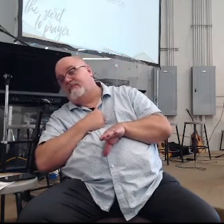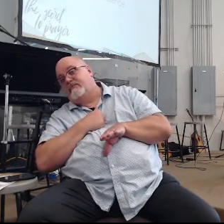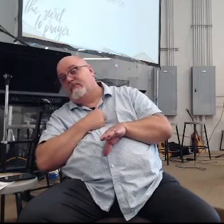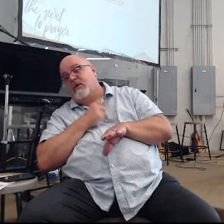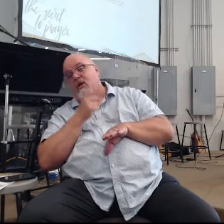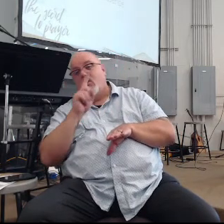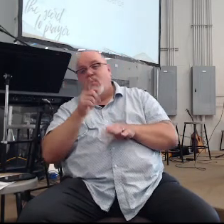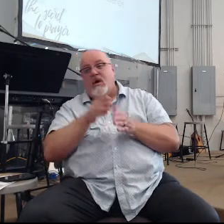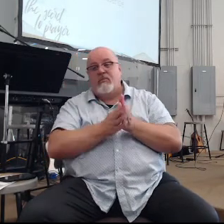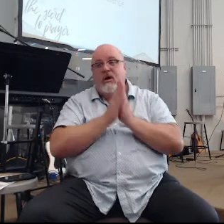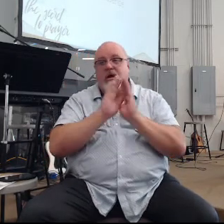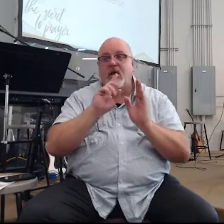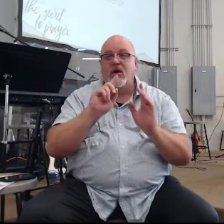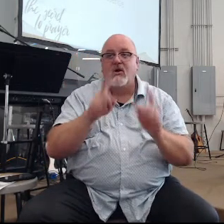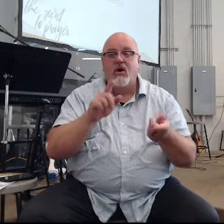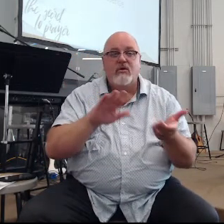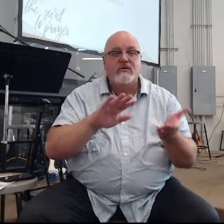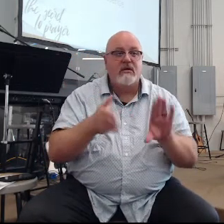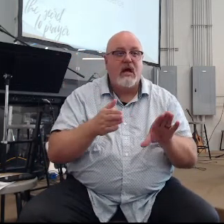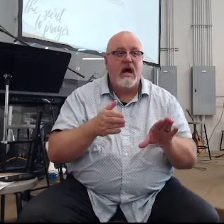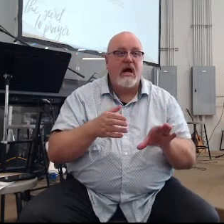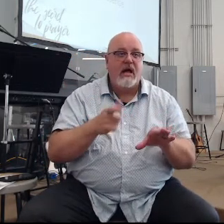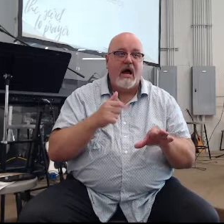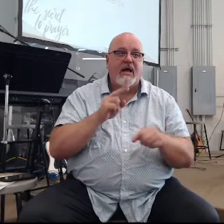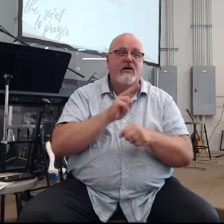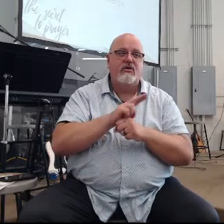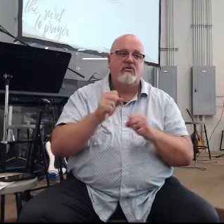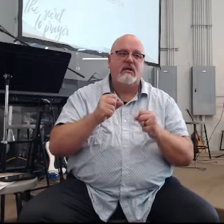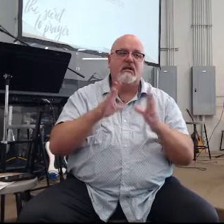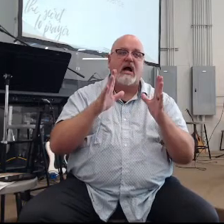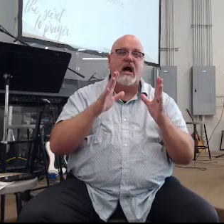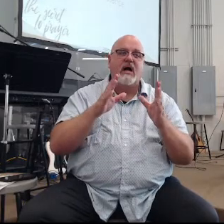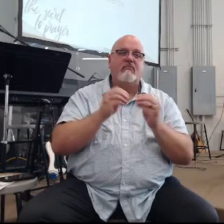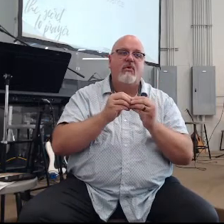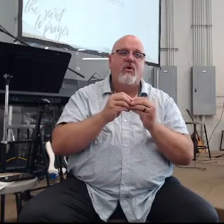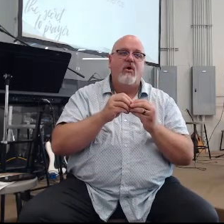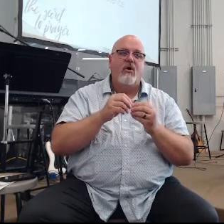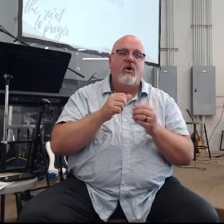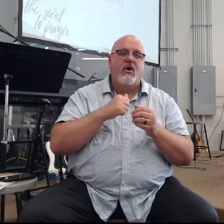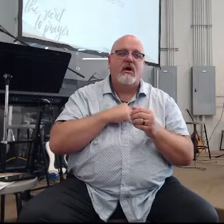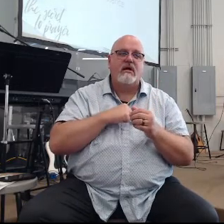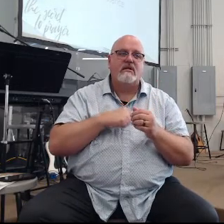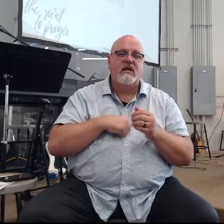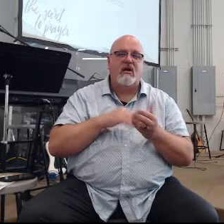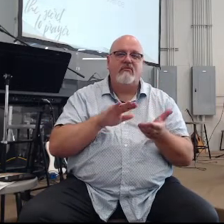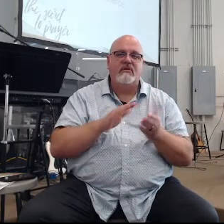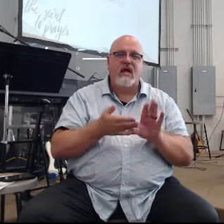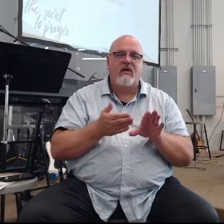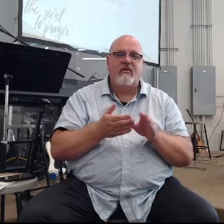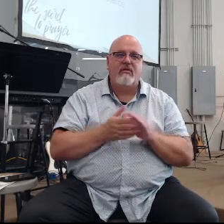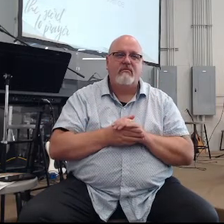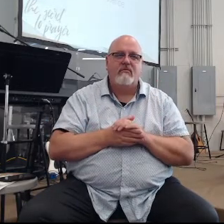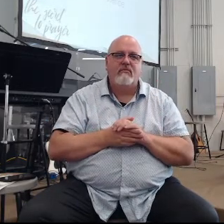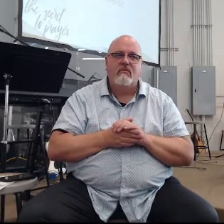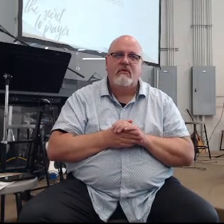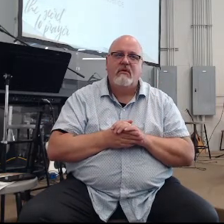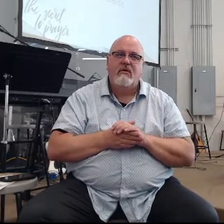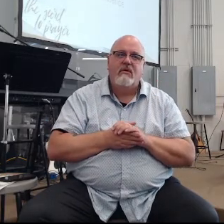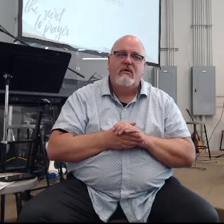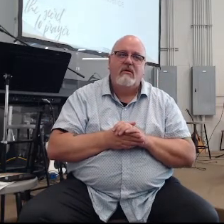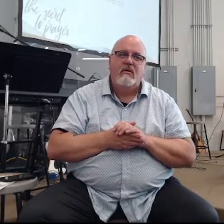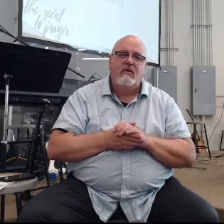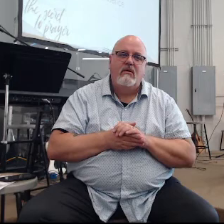to die and frankly I'll just speak for me I could use a lot more self death in my life so that's part of our